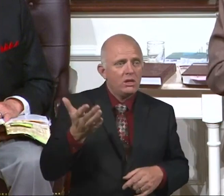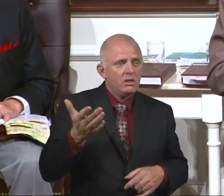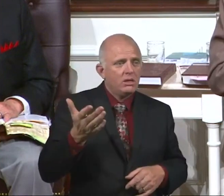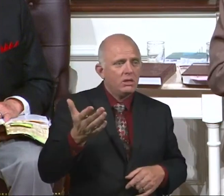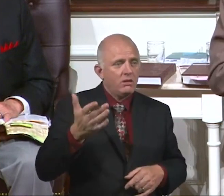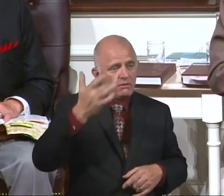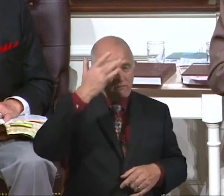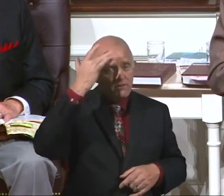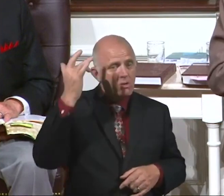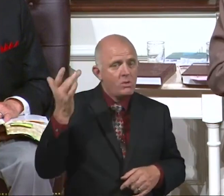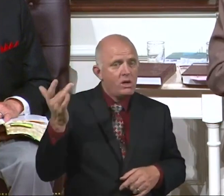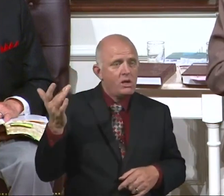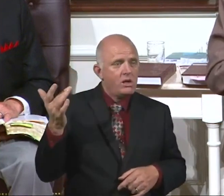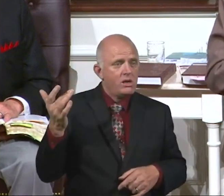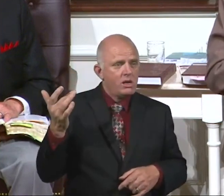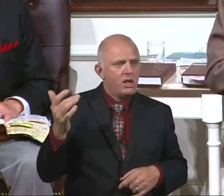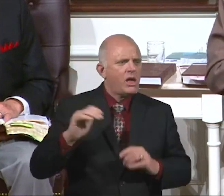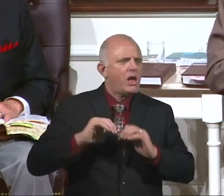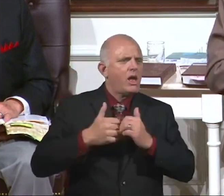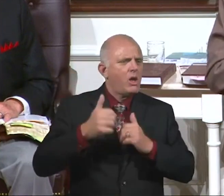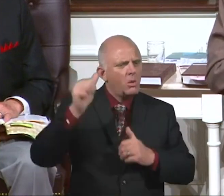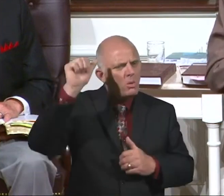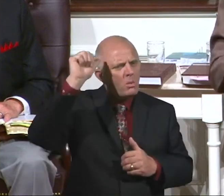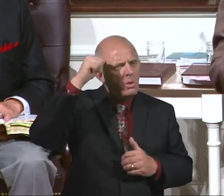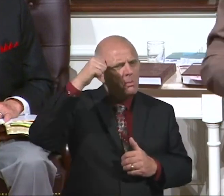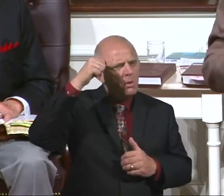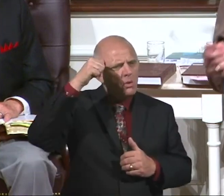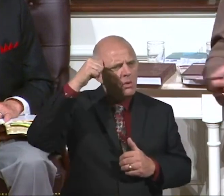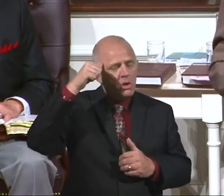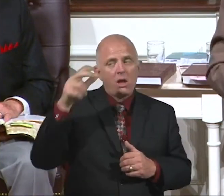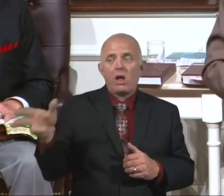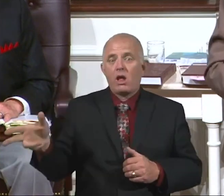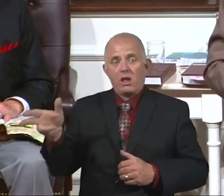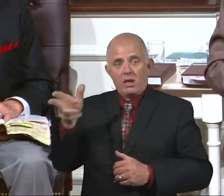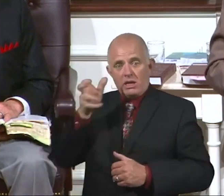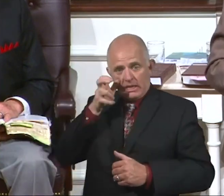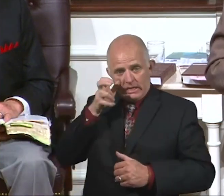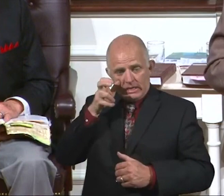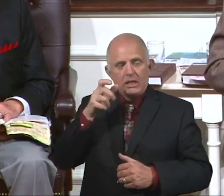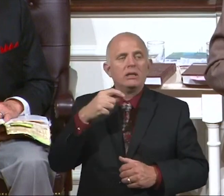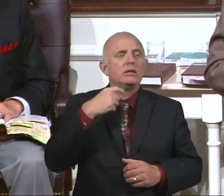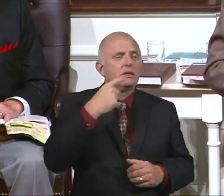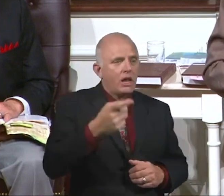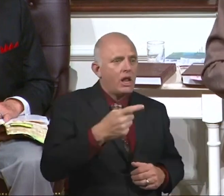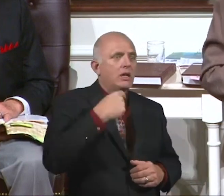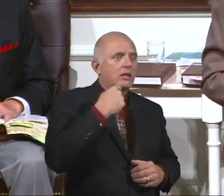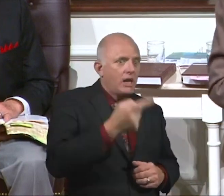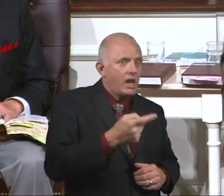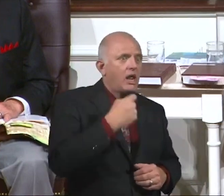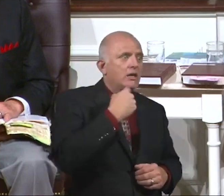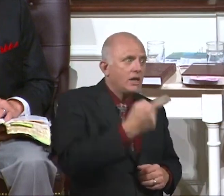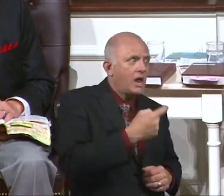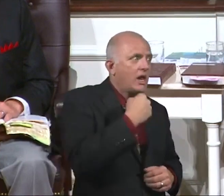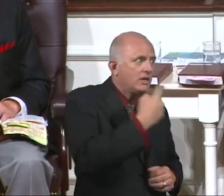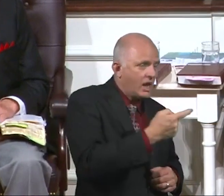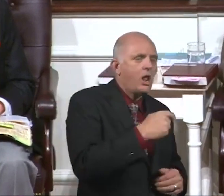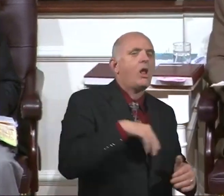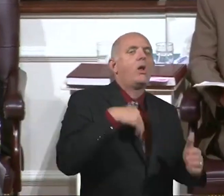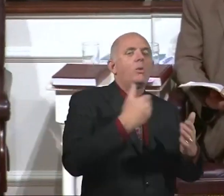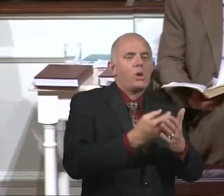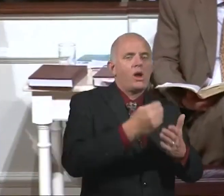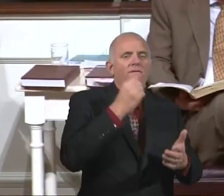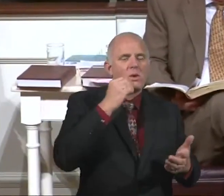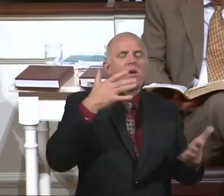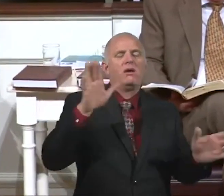Do know how you can remember a joke? Tell a joke. You tell it about three or four times, you'll remember when you get home. You know how you learn the Bible?